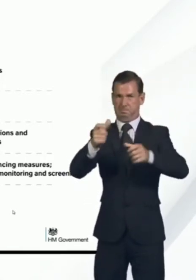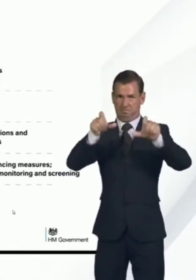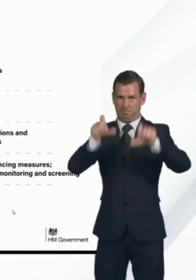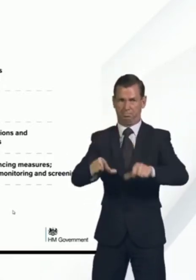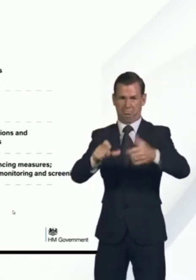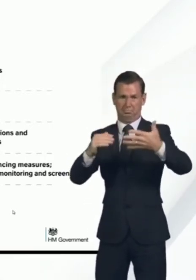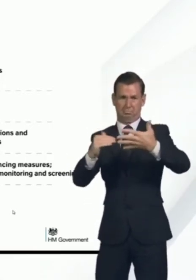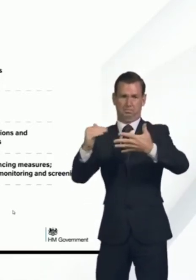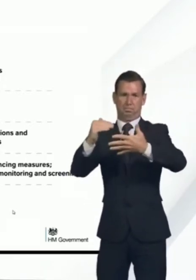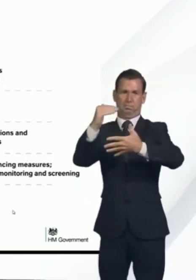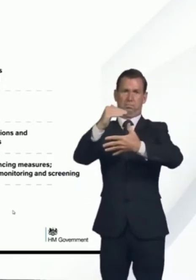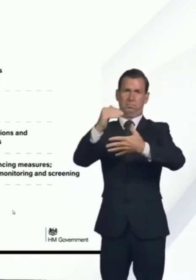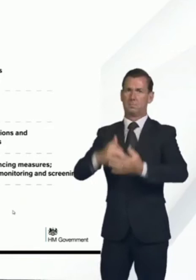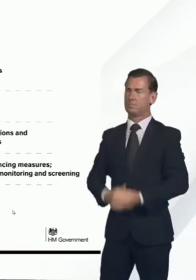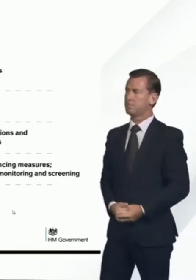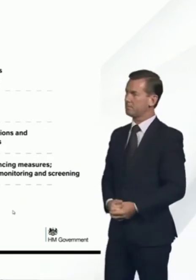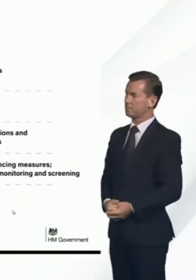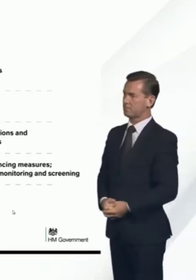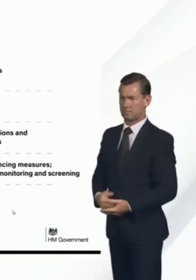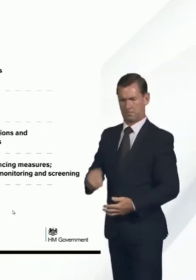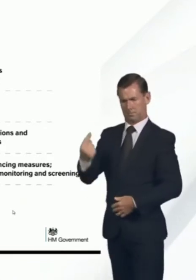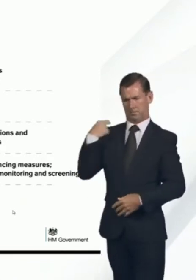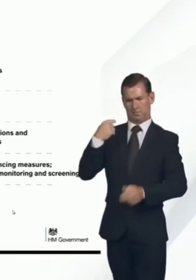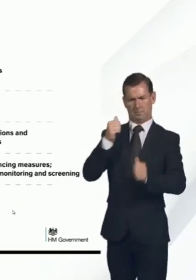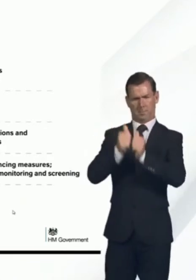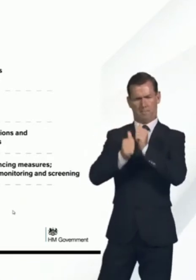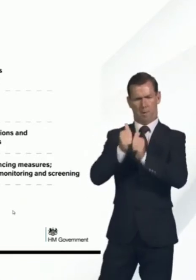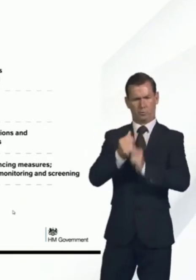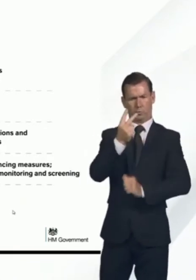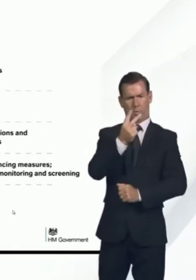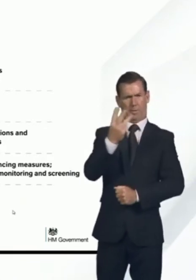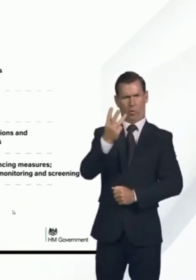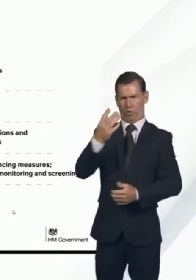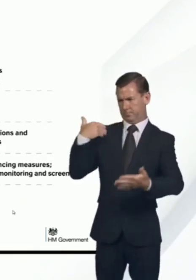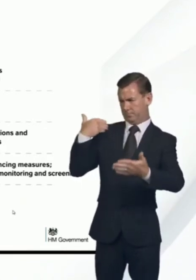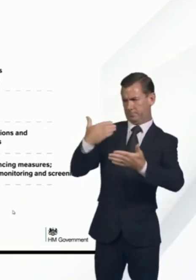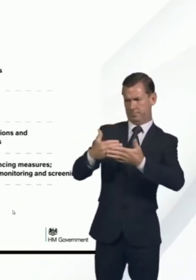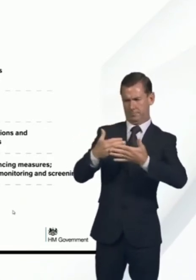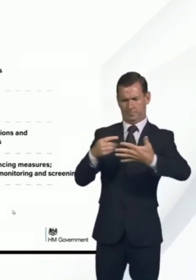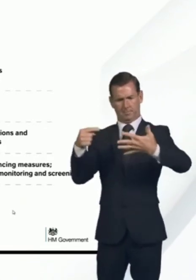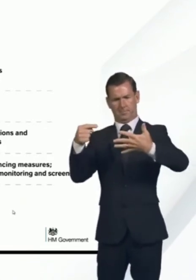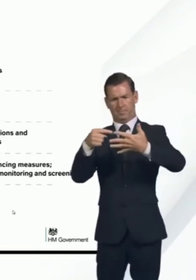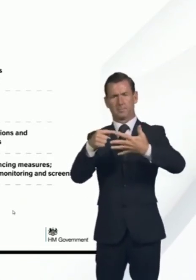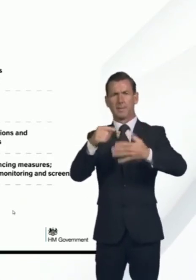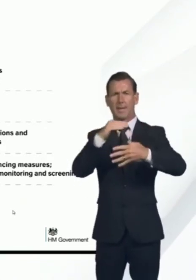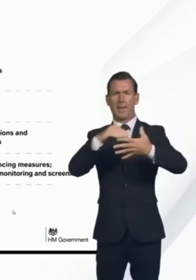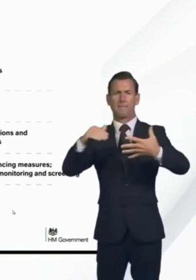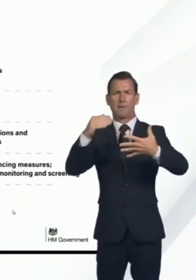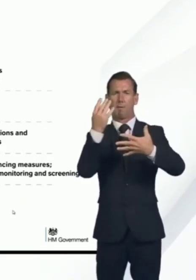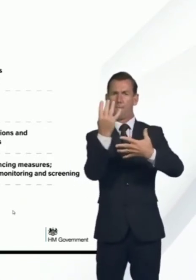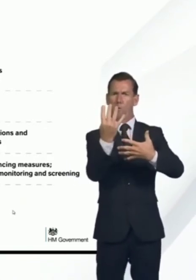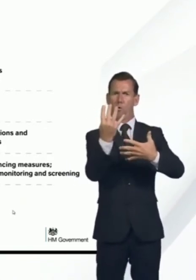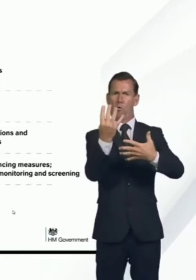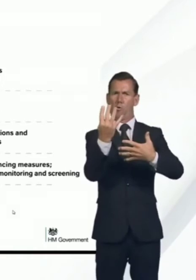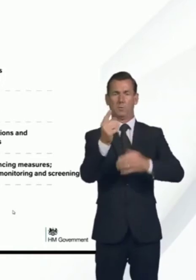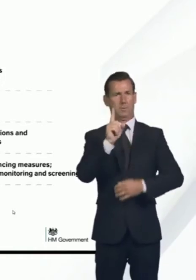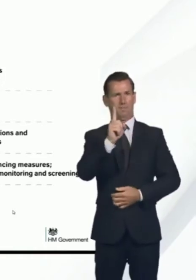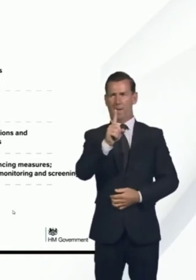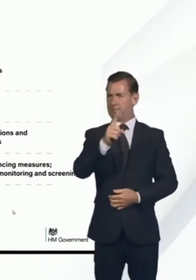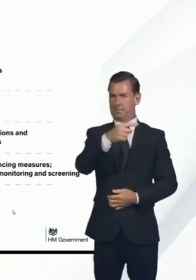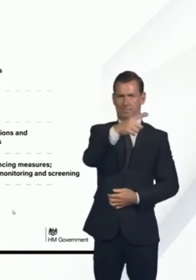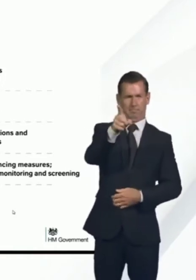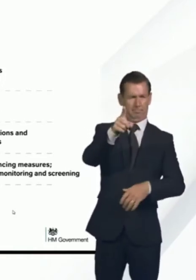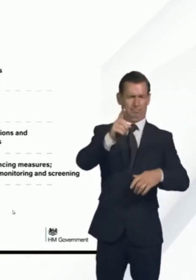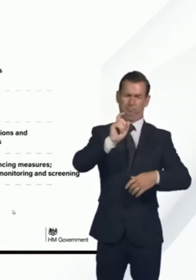started on March the 23rd, we've been at level four. But thanks to the hard work and sacrifices of the British people in this lockdown,